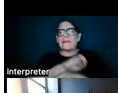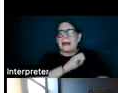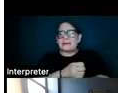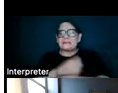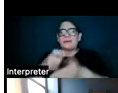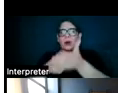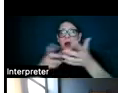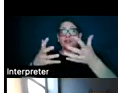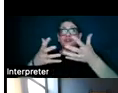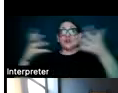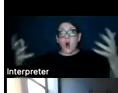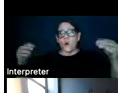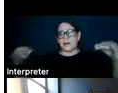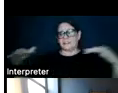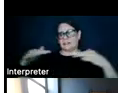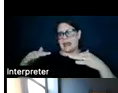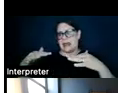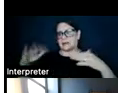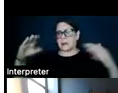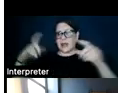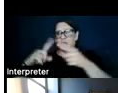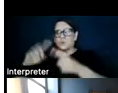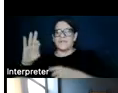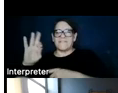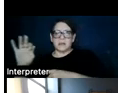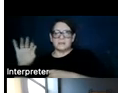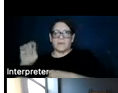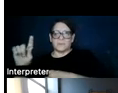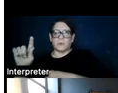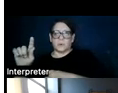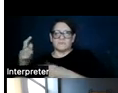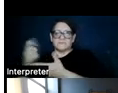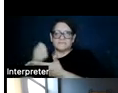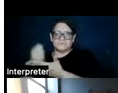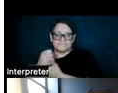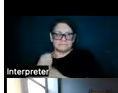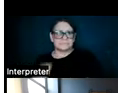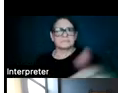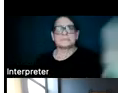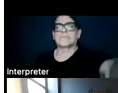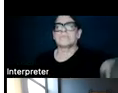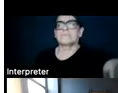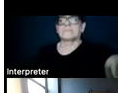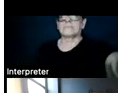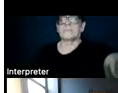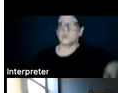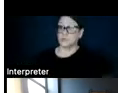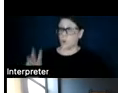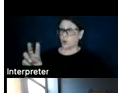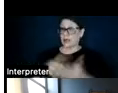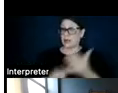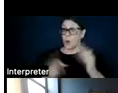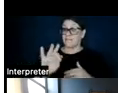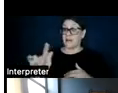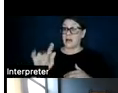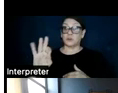vast quantities of land in comparison to fossil fuel. So taking a look at what fossil fuel